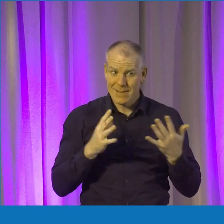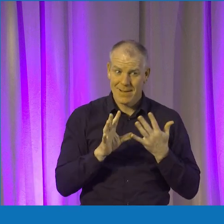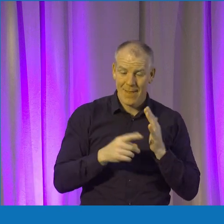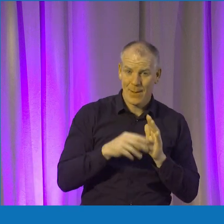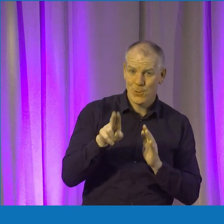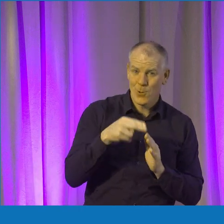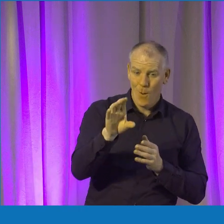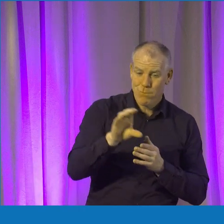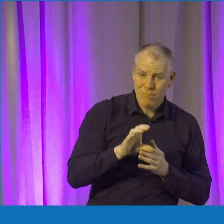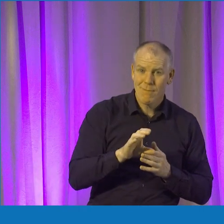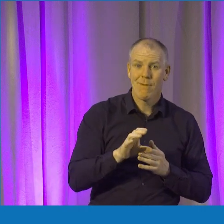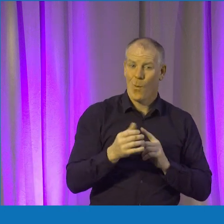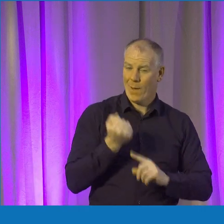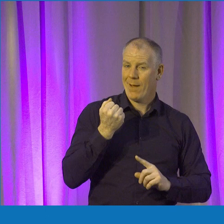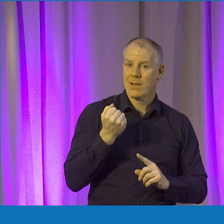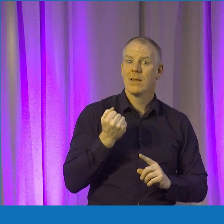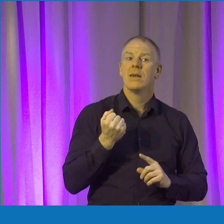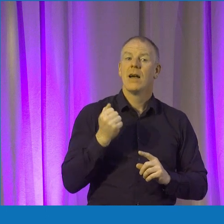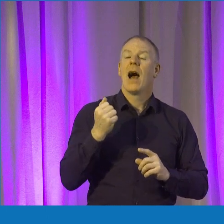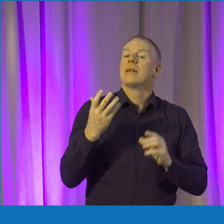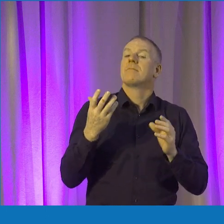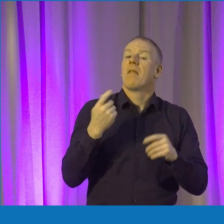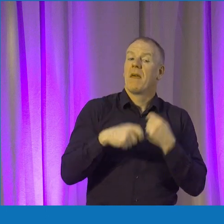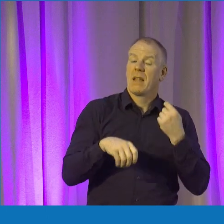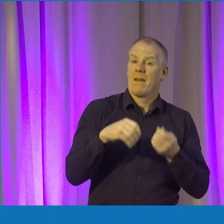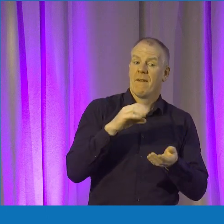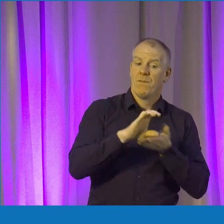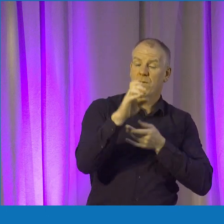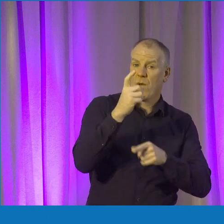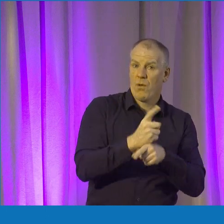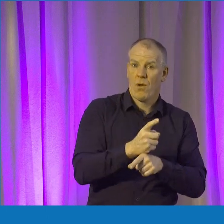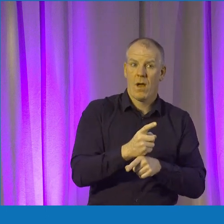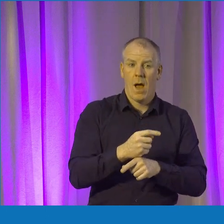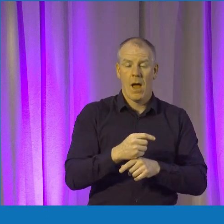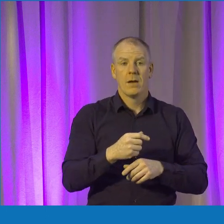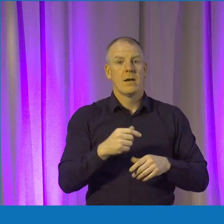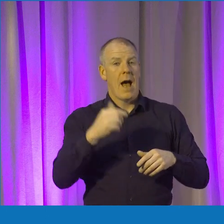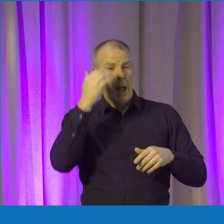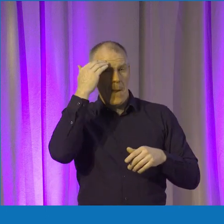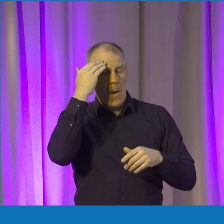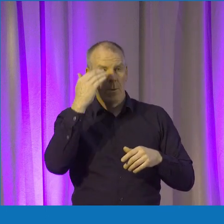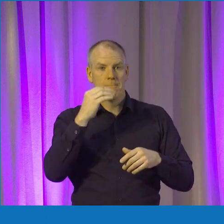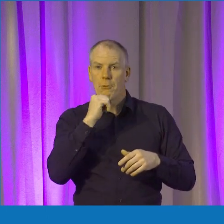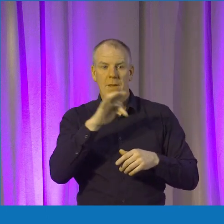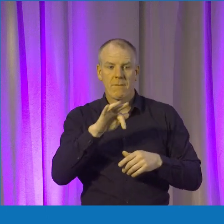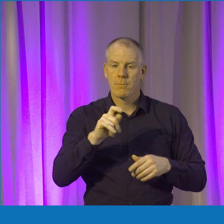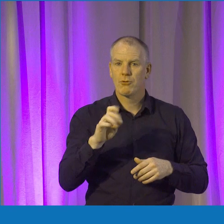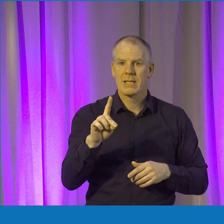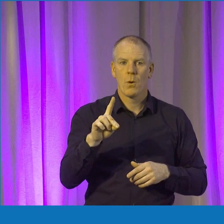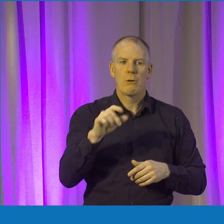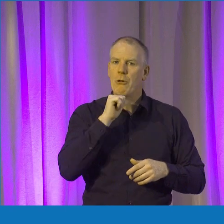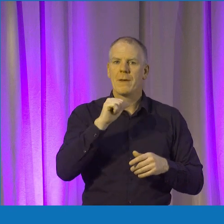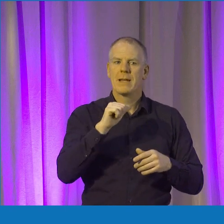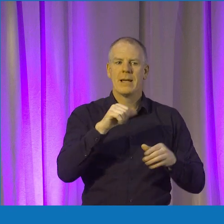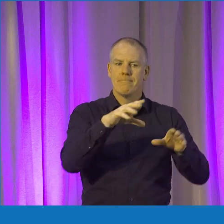best with this, with the money that is given, I know entity at Trinity ever, like we don't take equity